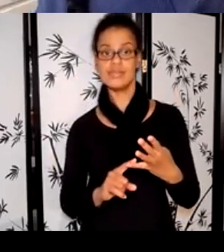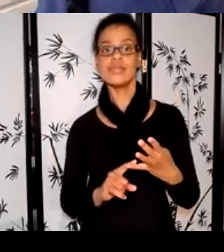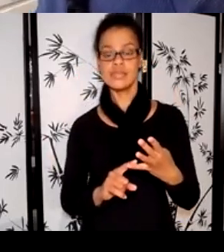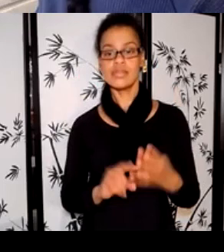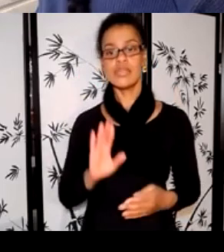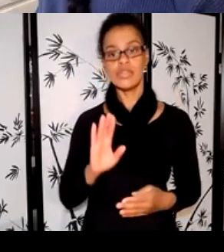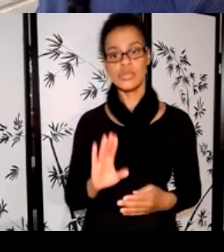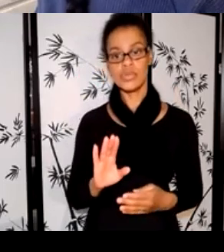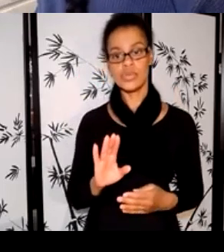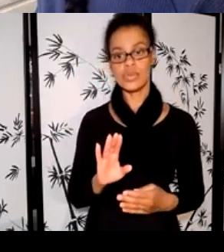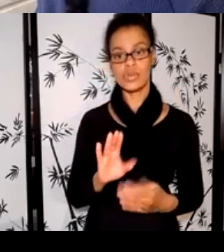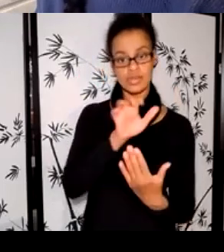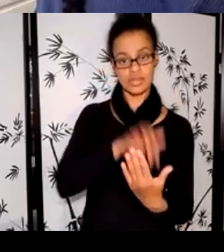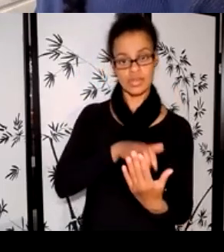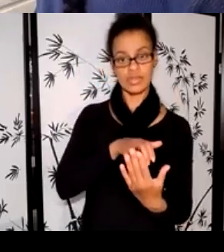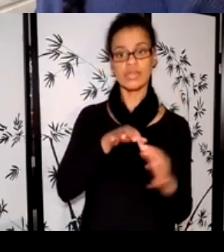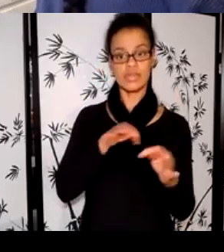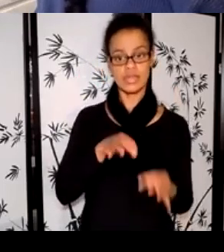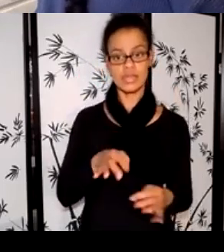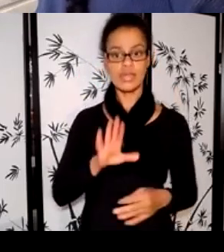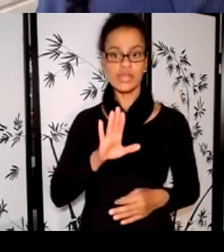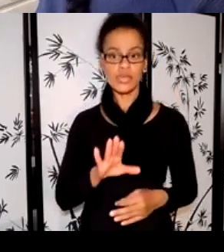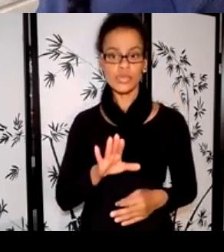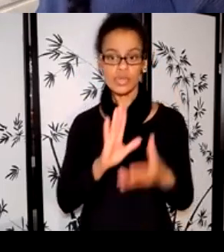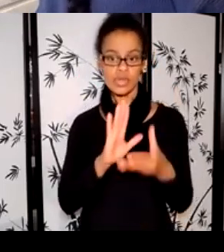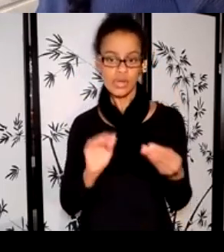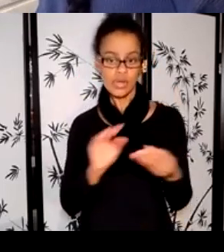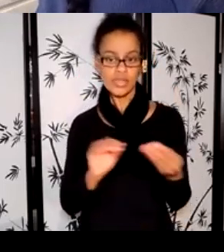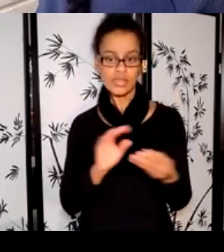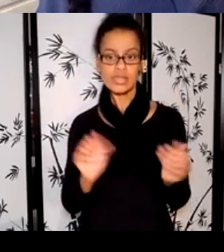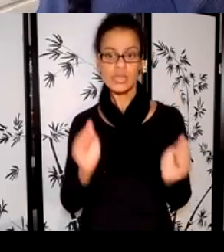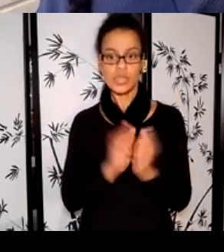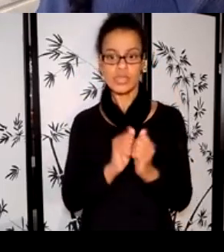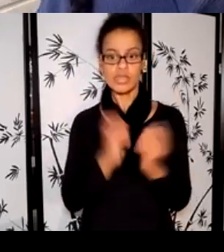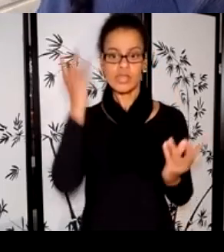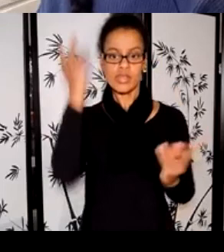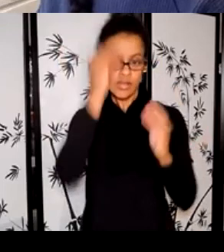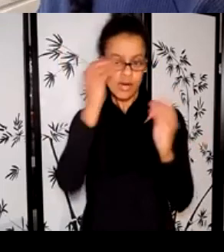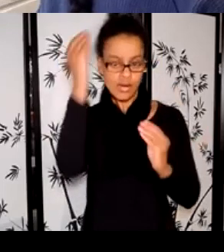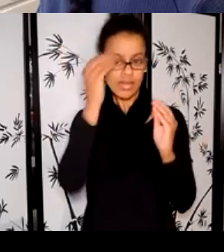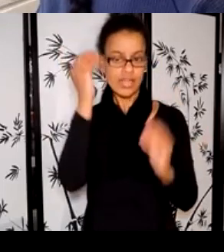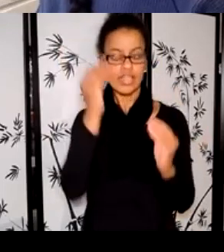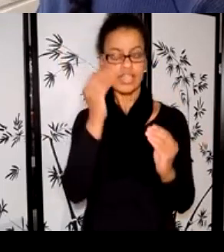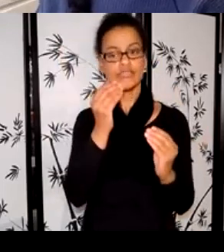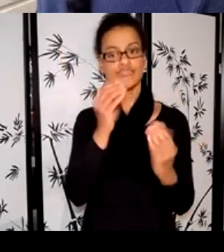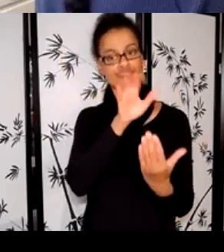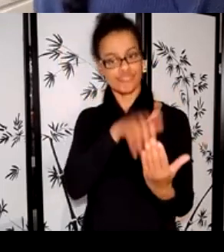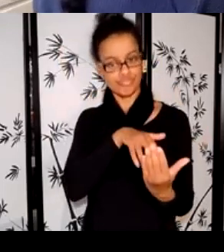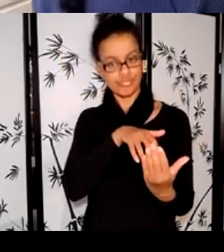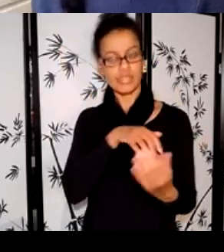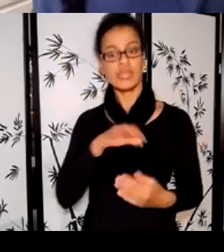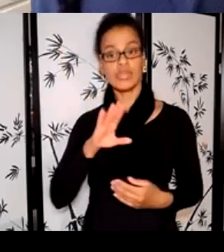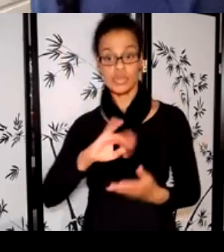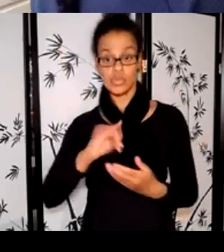information required to create overwhelming trust and confidence that the project will be completed as described, and the